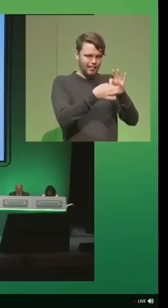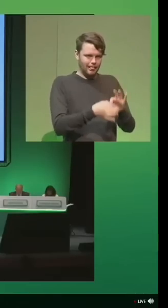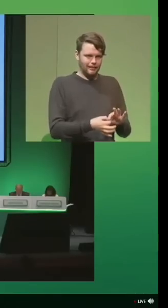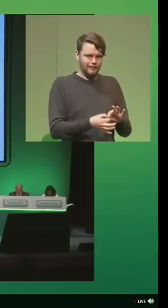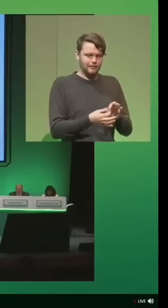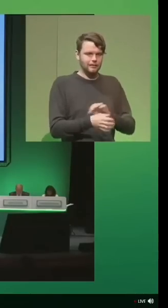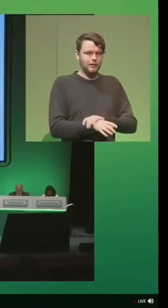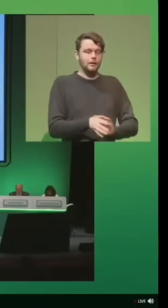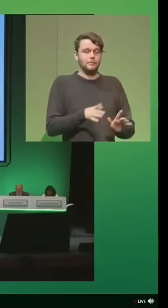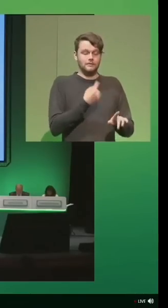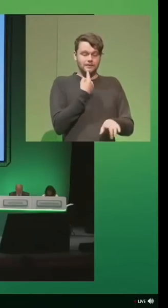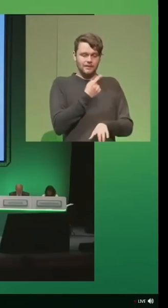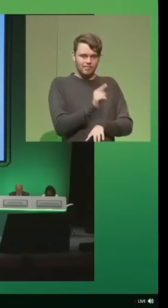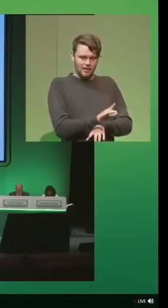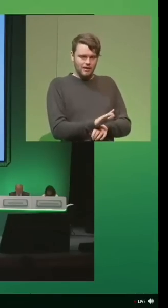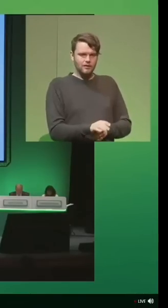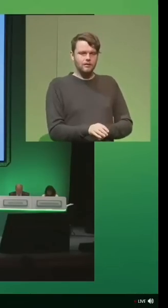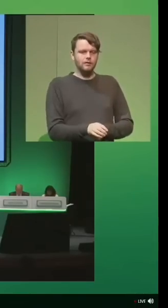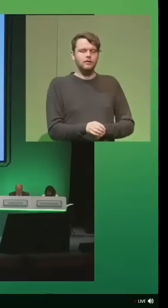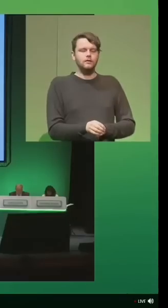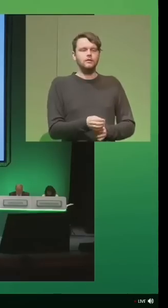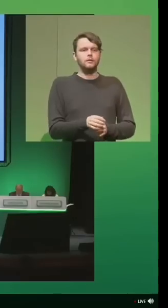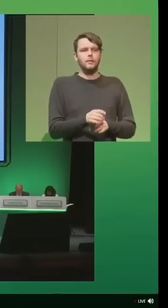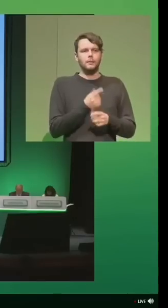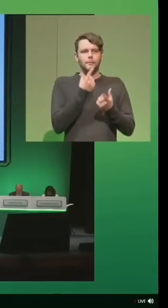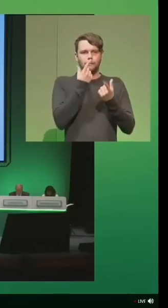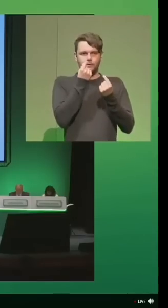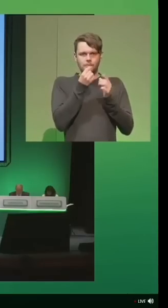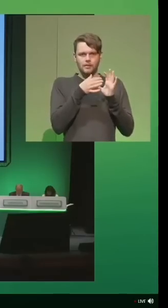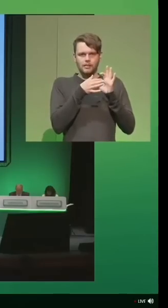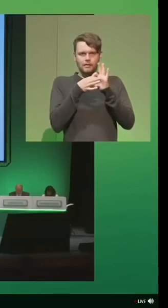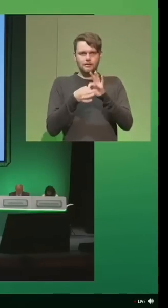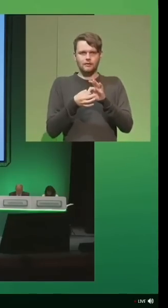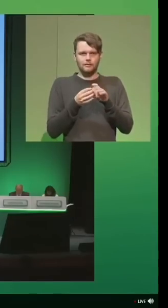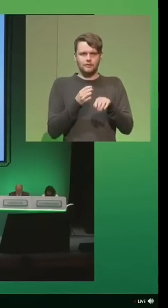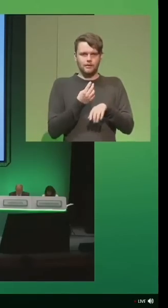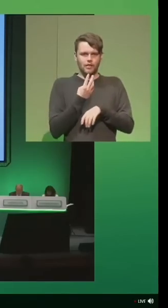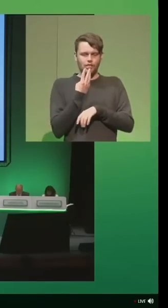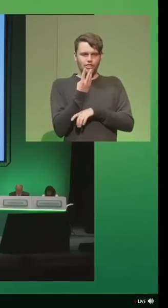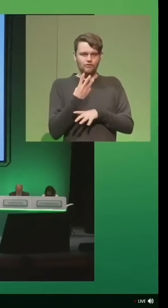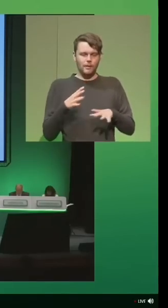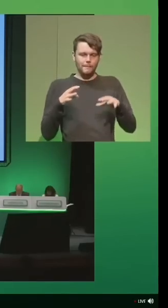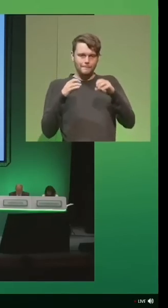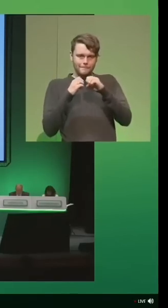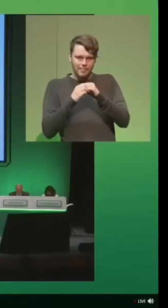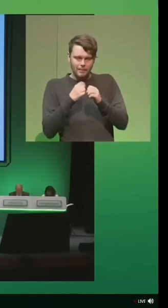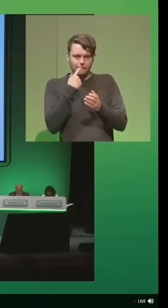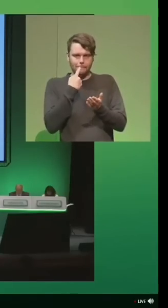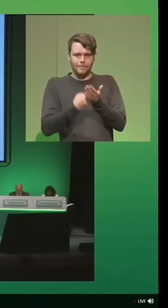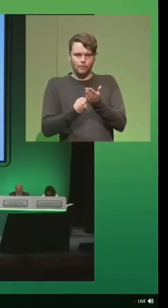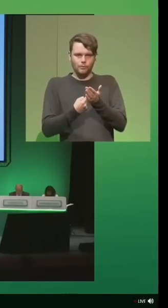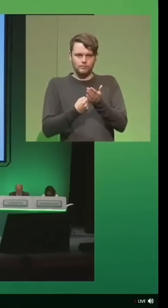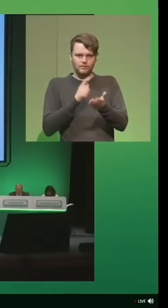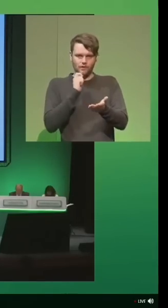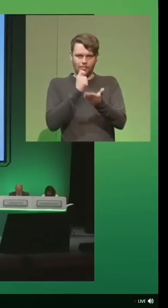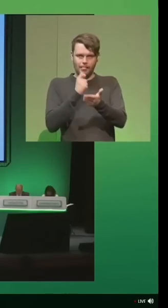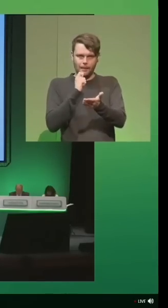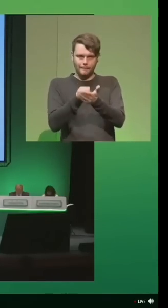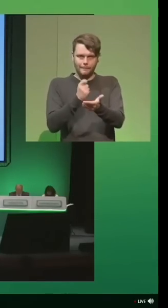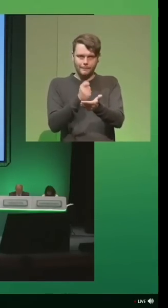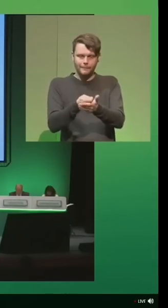Having said that, they could amount to as much as £3 billion of claims.